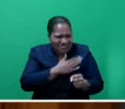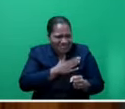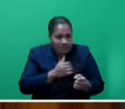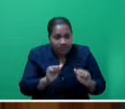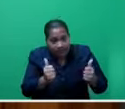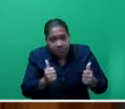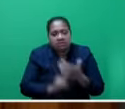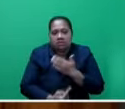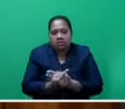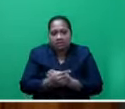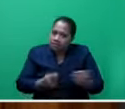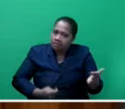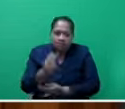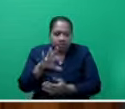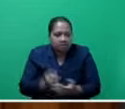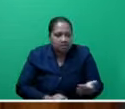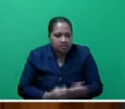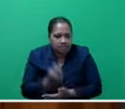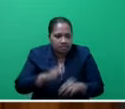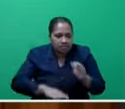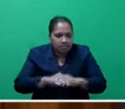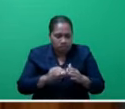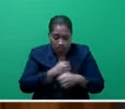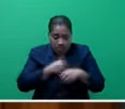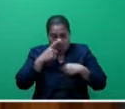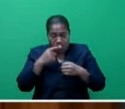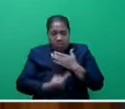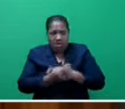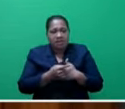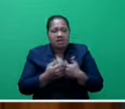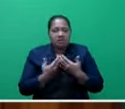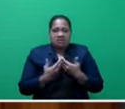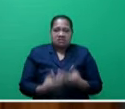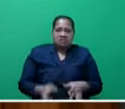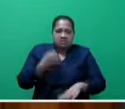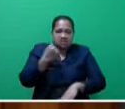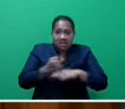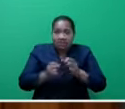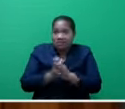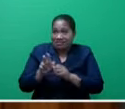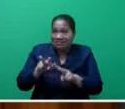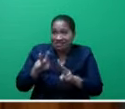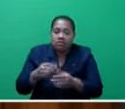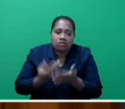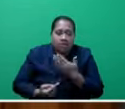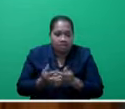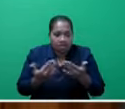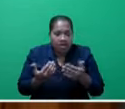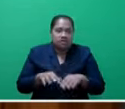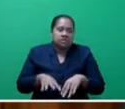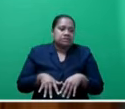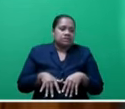people are losing hope and faith in the government that is responsible for spending their hard-earned taxes to take care of them.